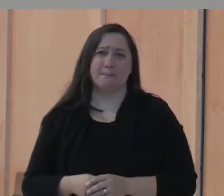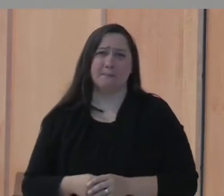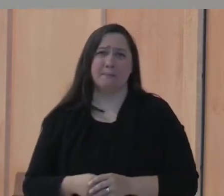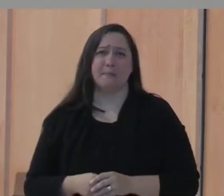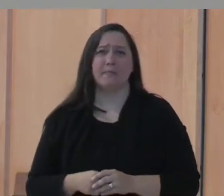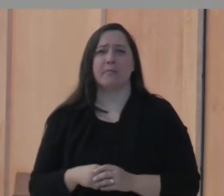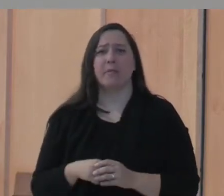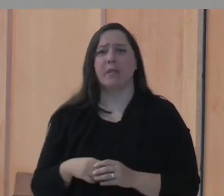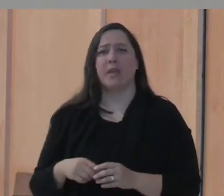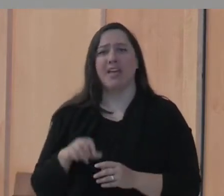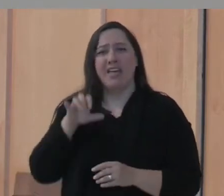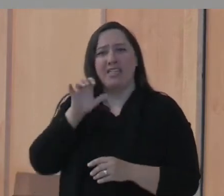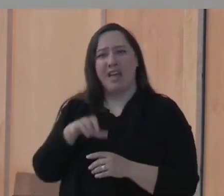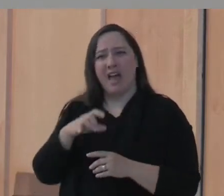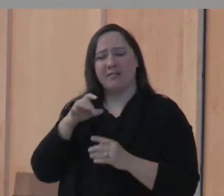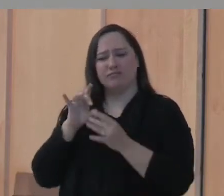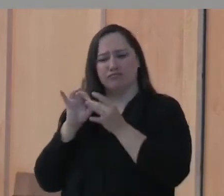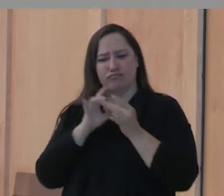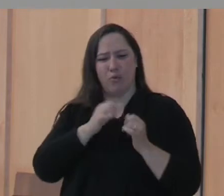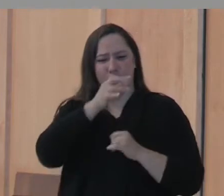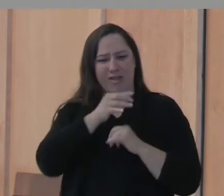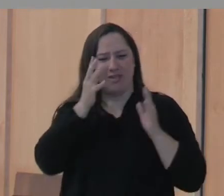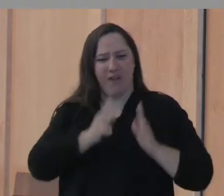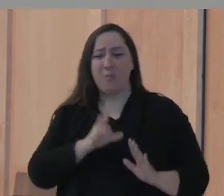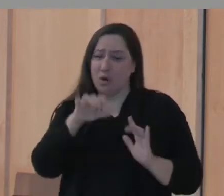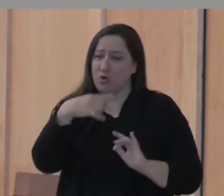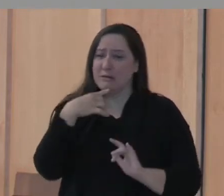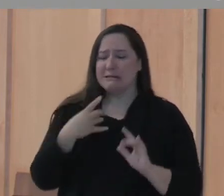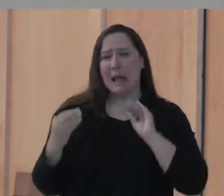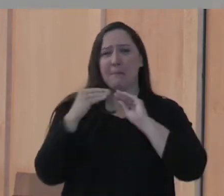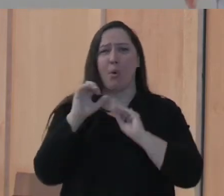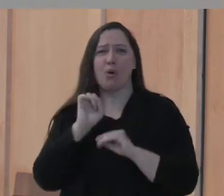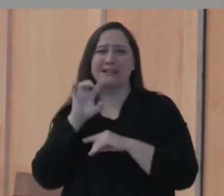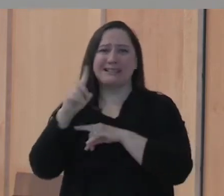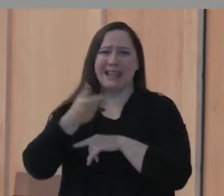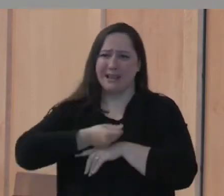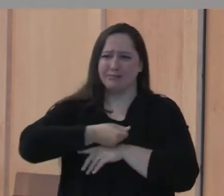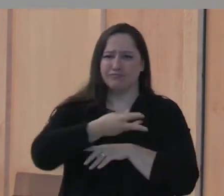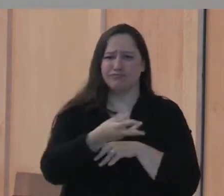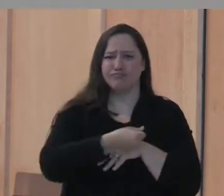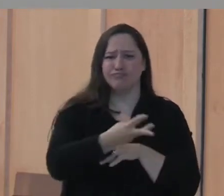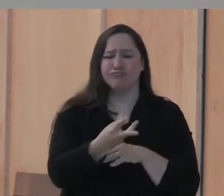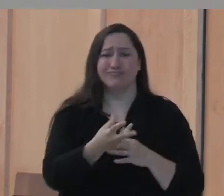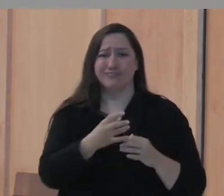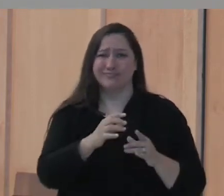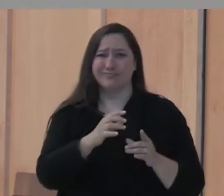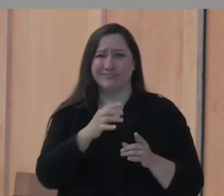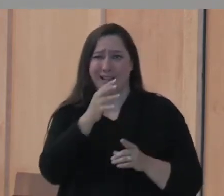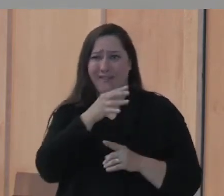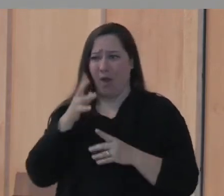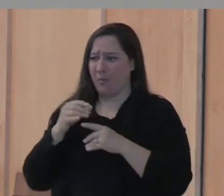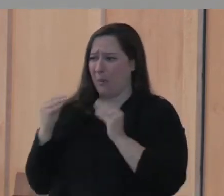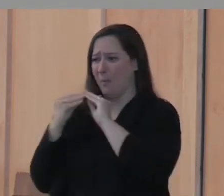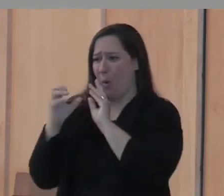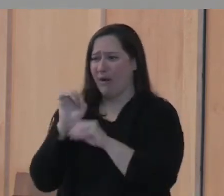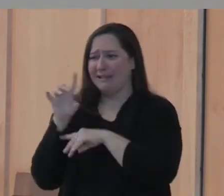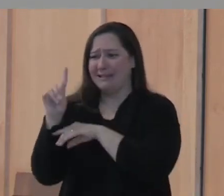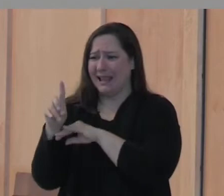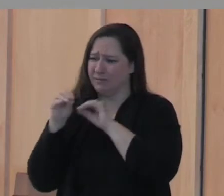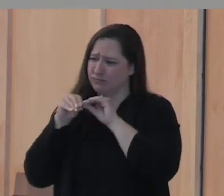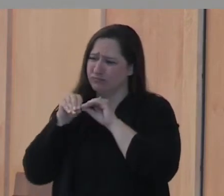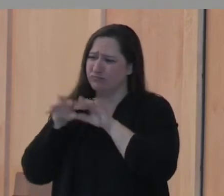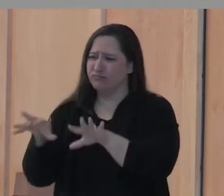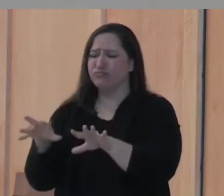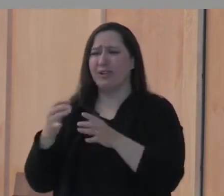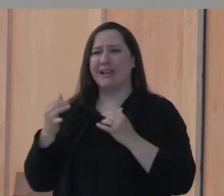Looking at that in terms of a farmer, you could say there's more seed being sown now than at any other time in human history, and